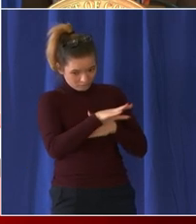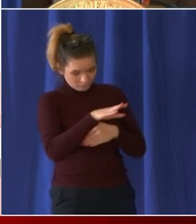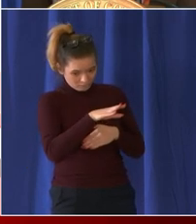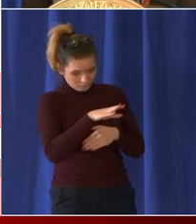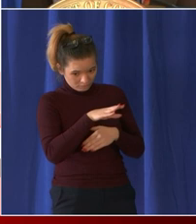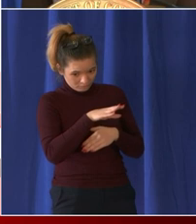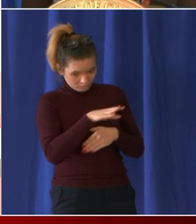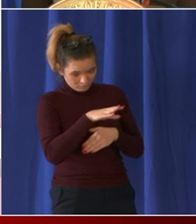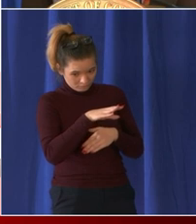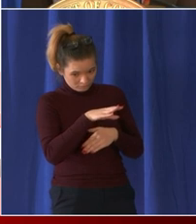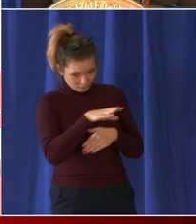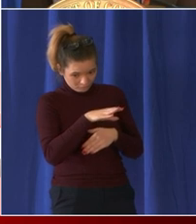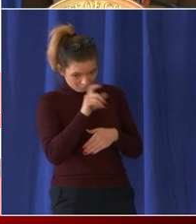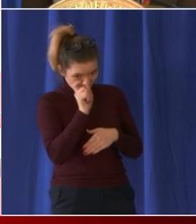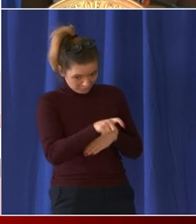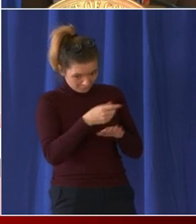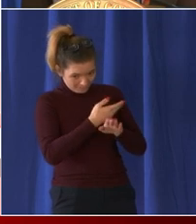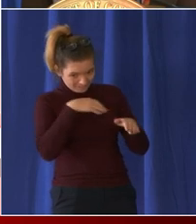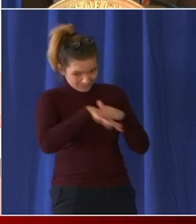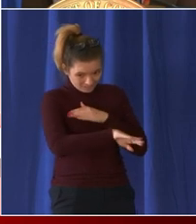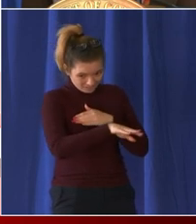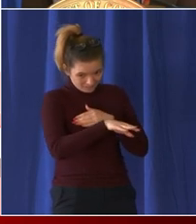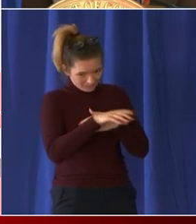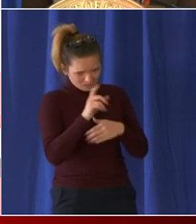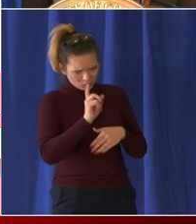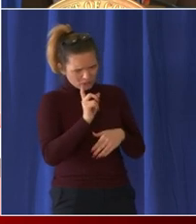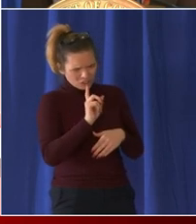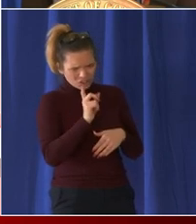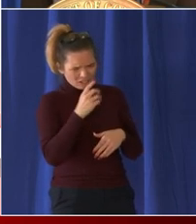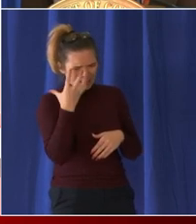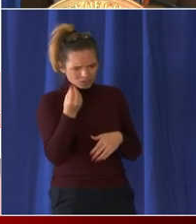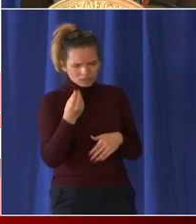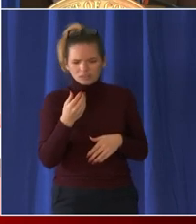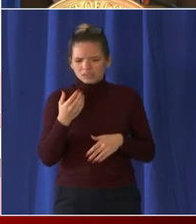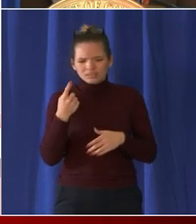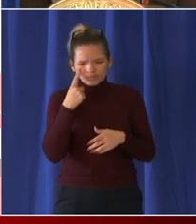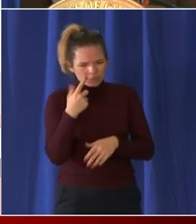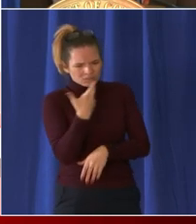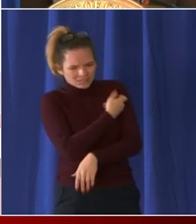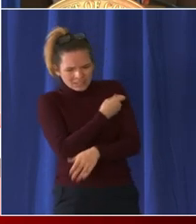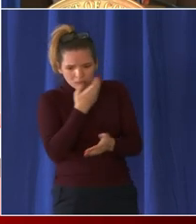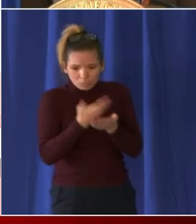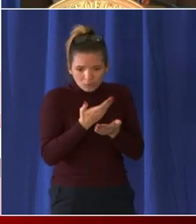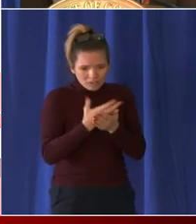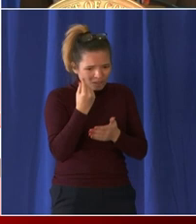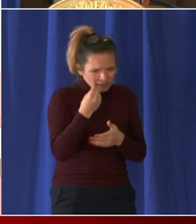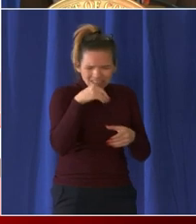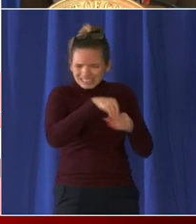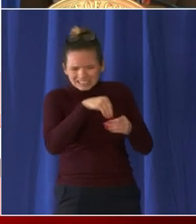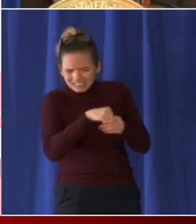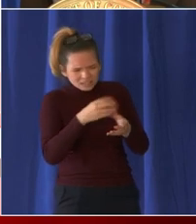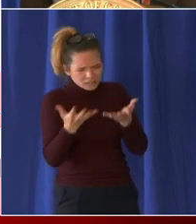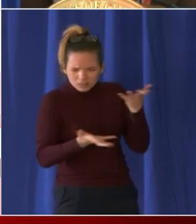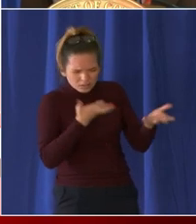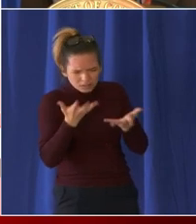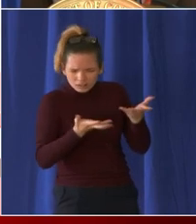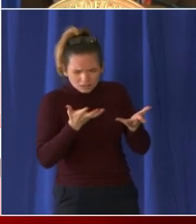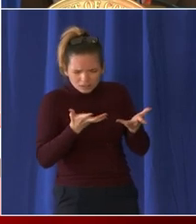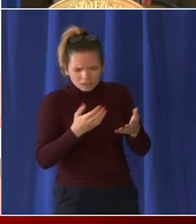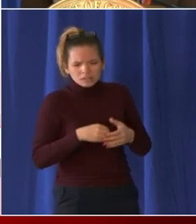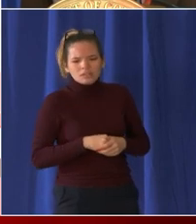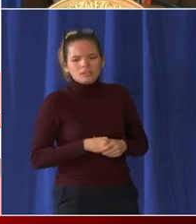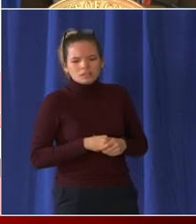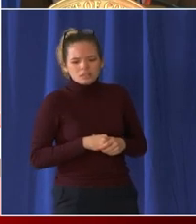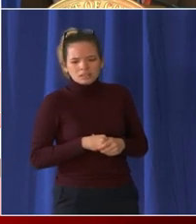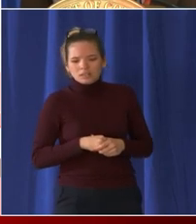status of somebody who's entering do they need to do it outside or can they do it when they're inside um i i don't know the nitty-gritty of those